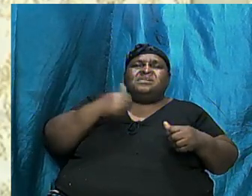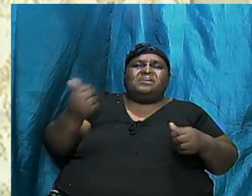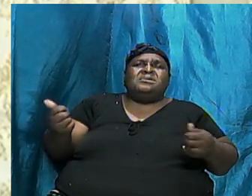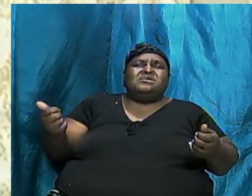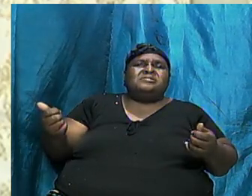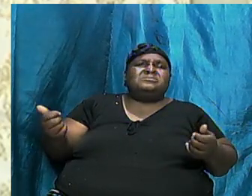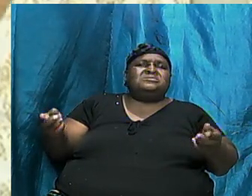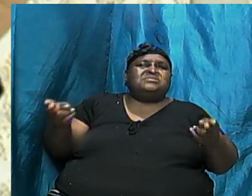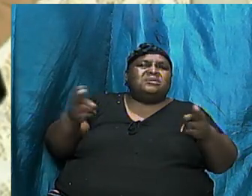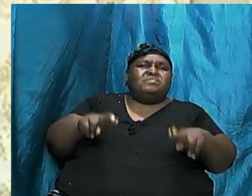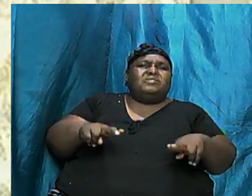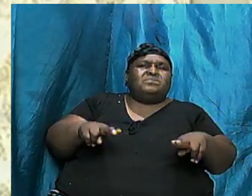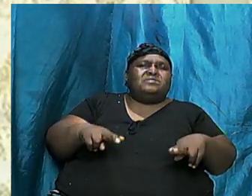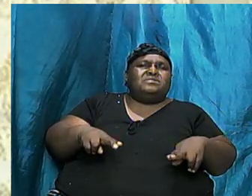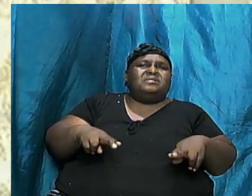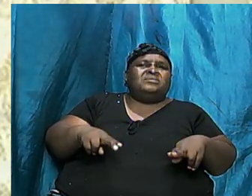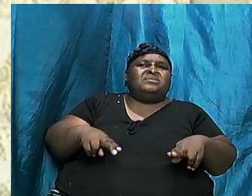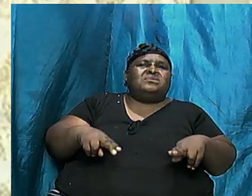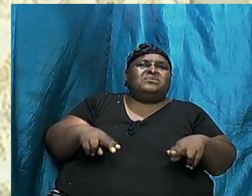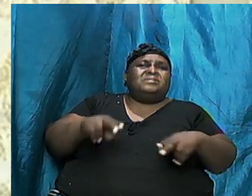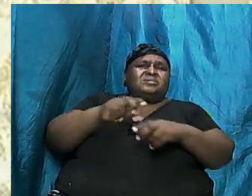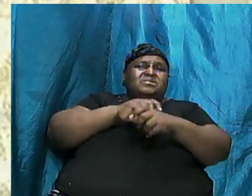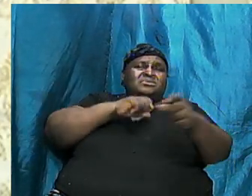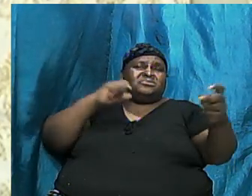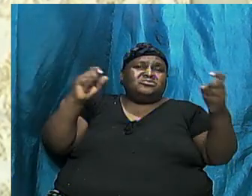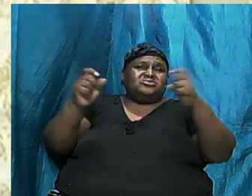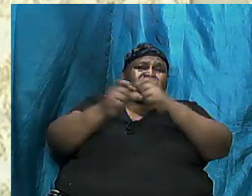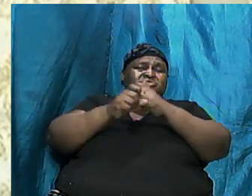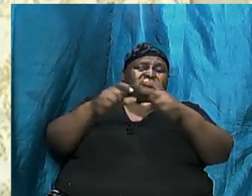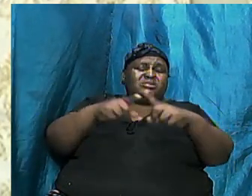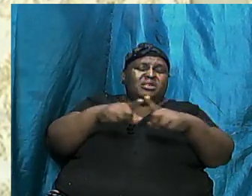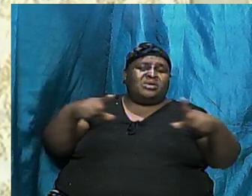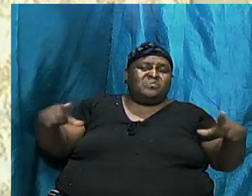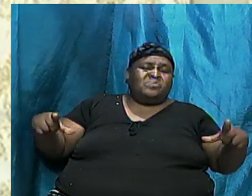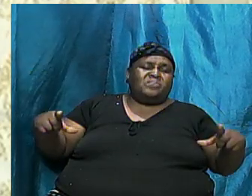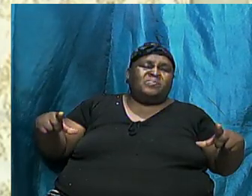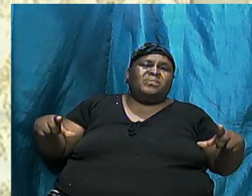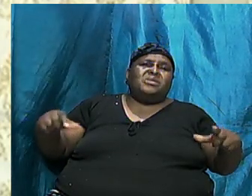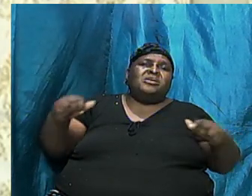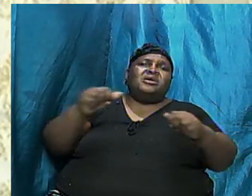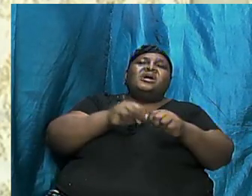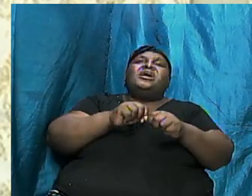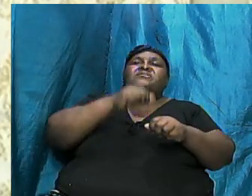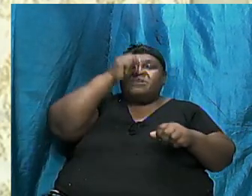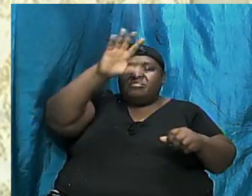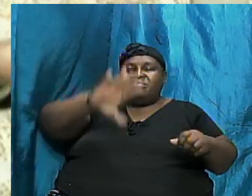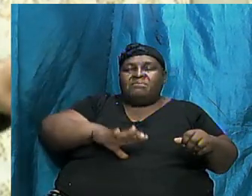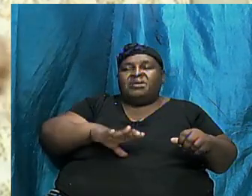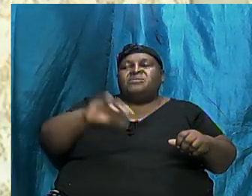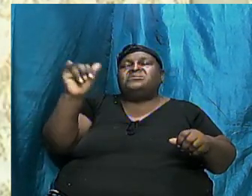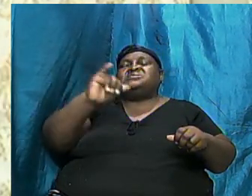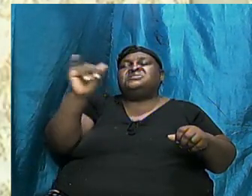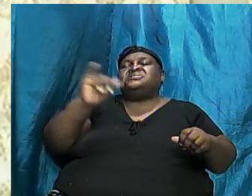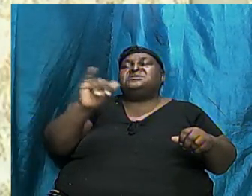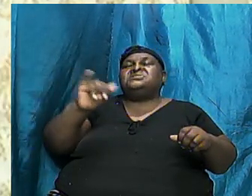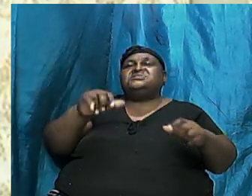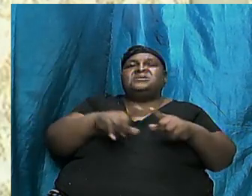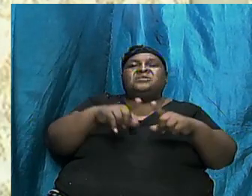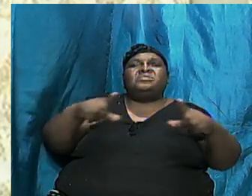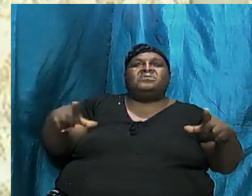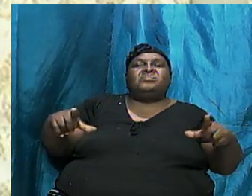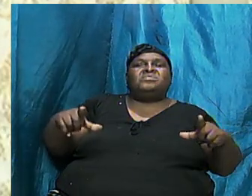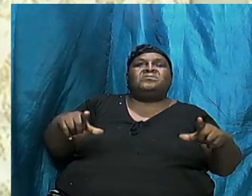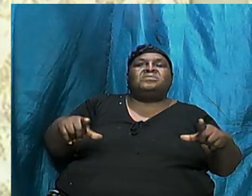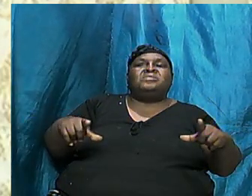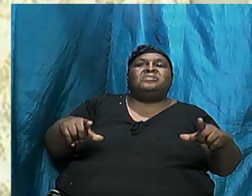Across Changed Their Languages And Every Man With The Same Language Went One Way One Way